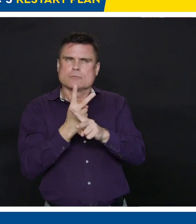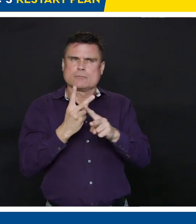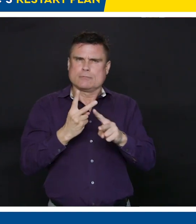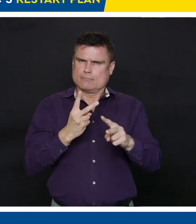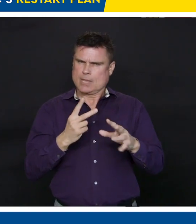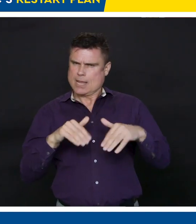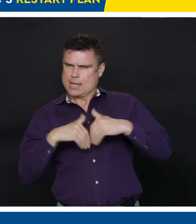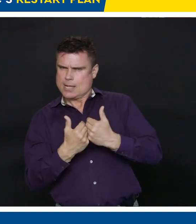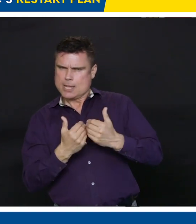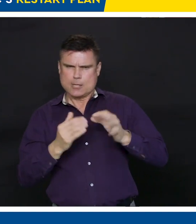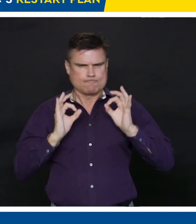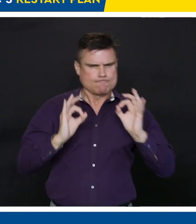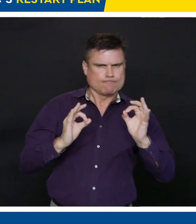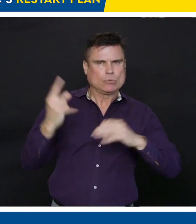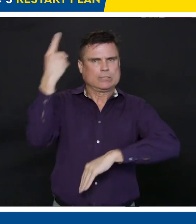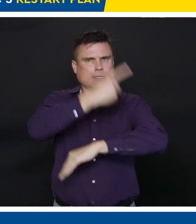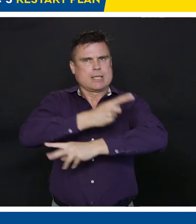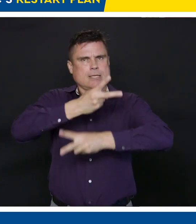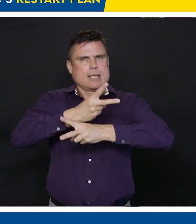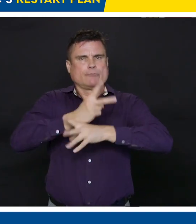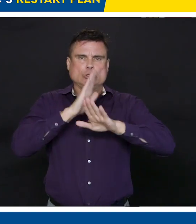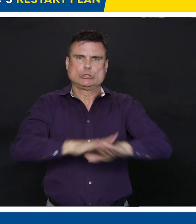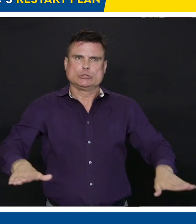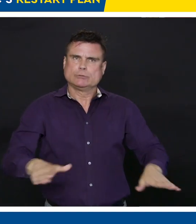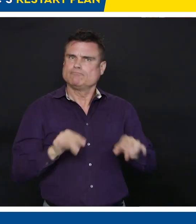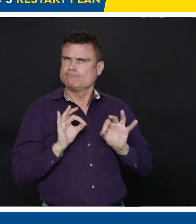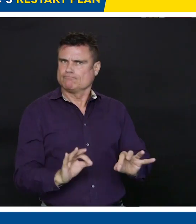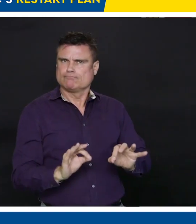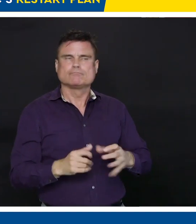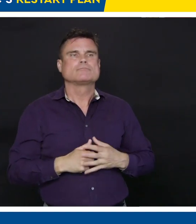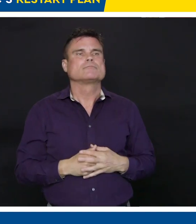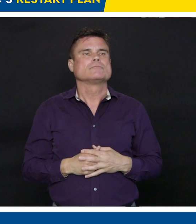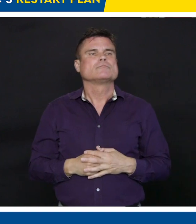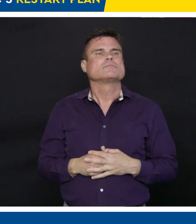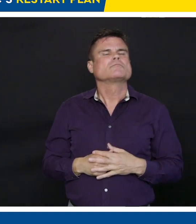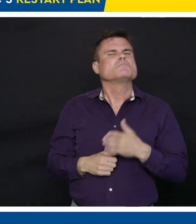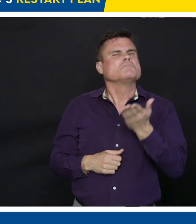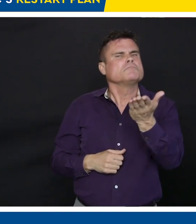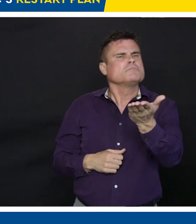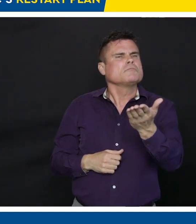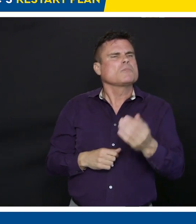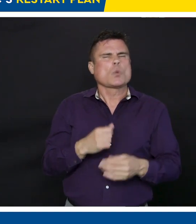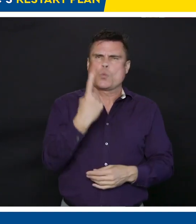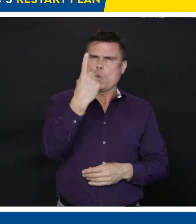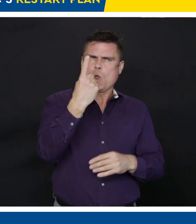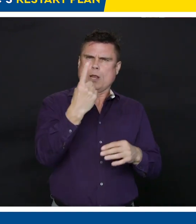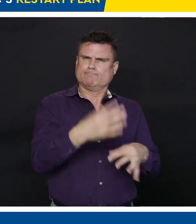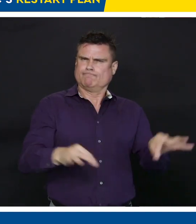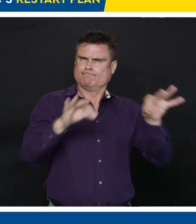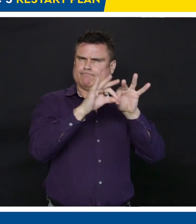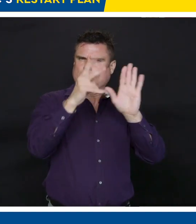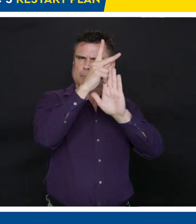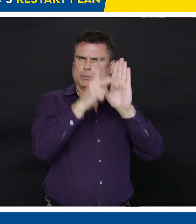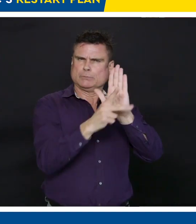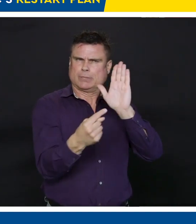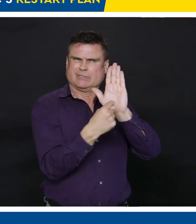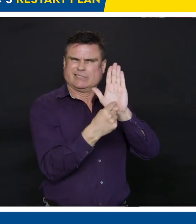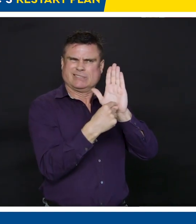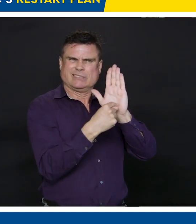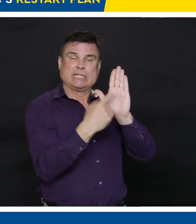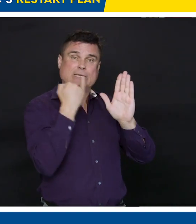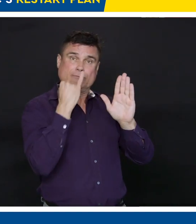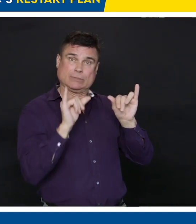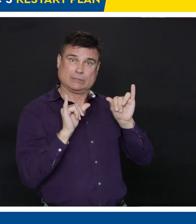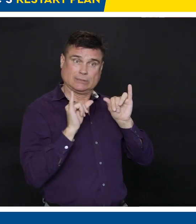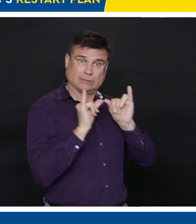Thank you, Premier. A key to this is staying home if you're sick. And I'm wondering if you've got any further ideas